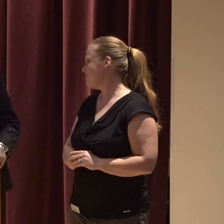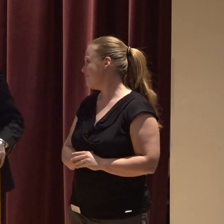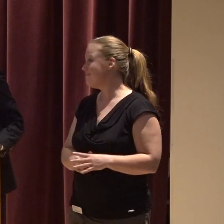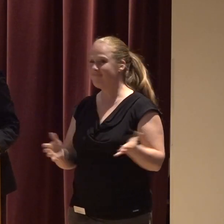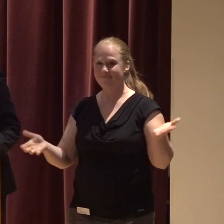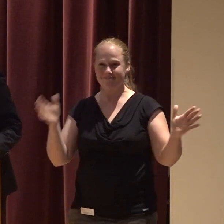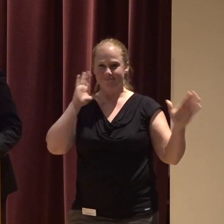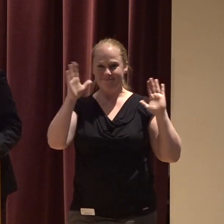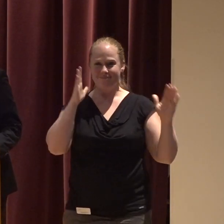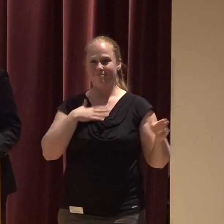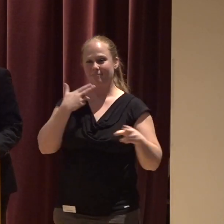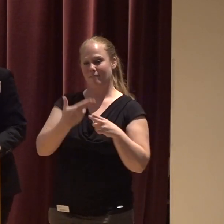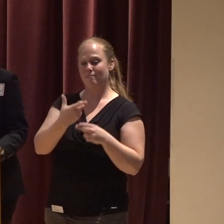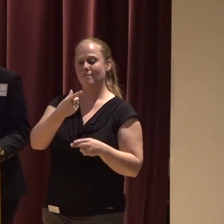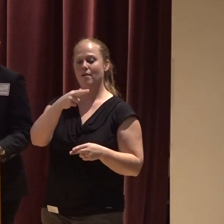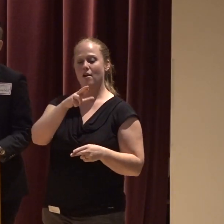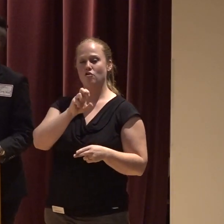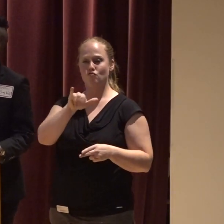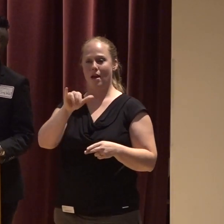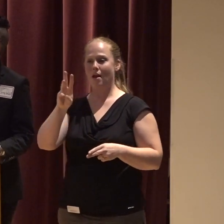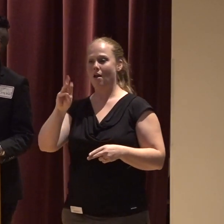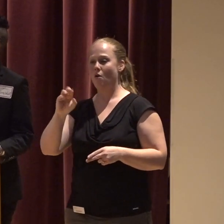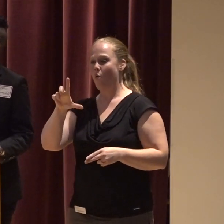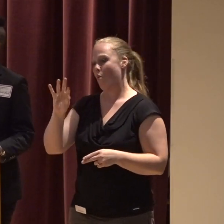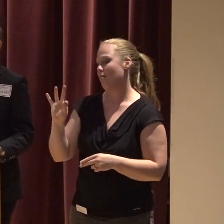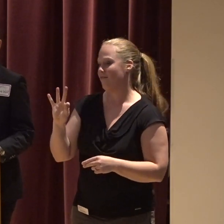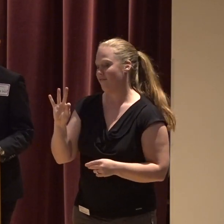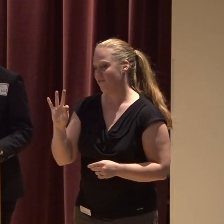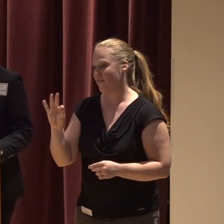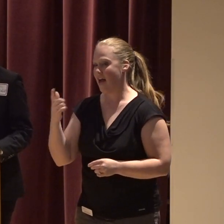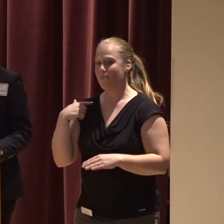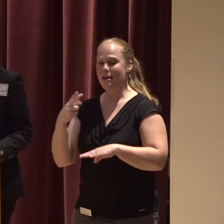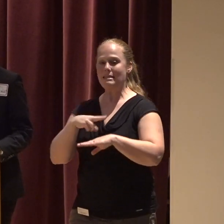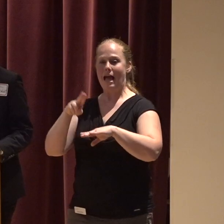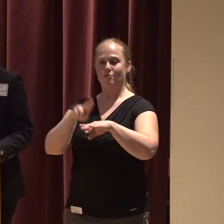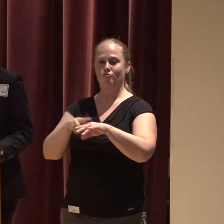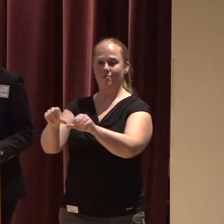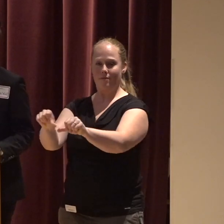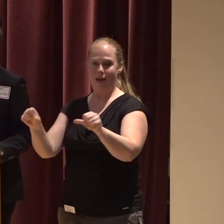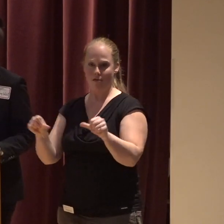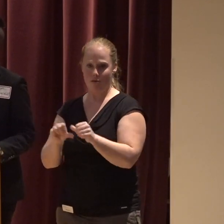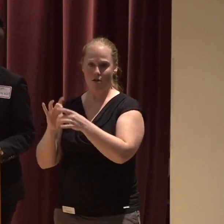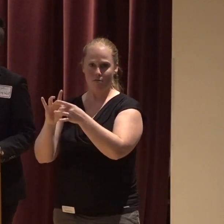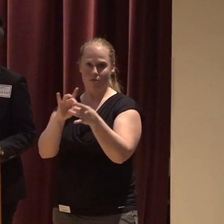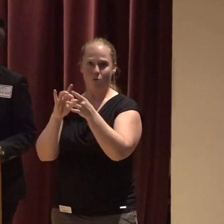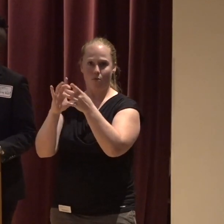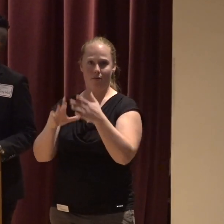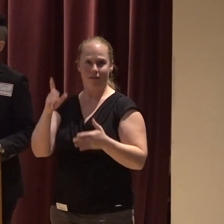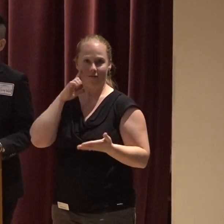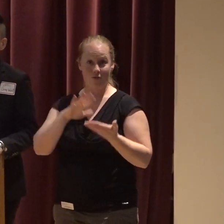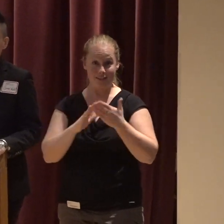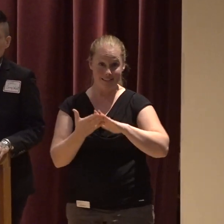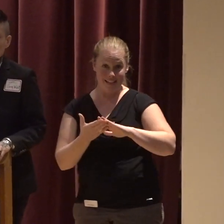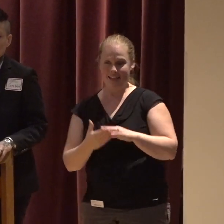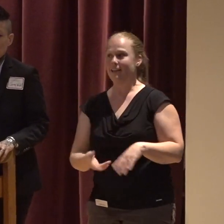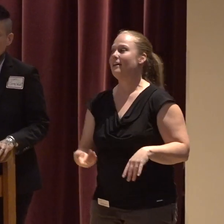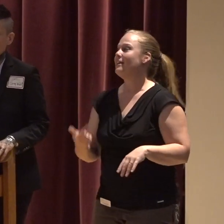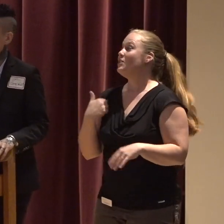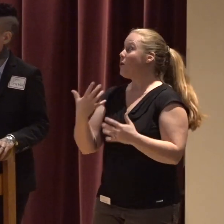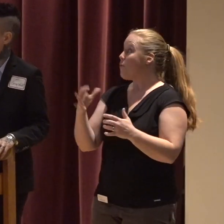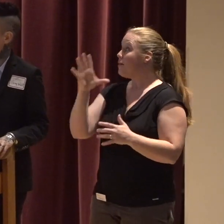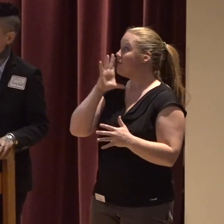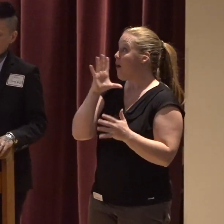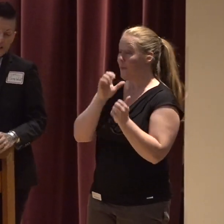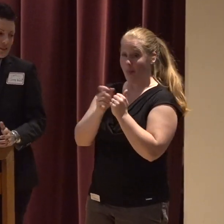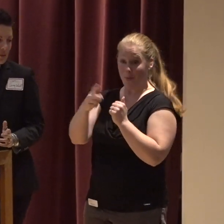Hi everybody, my name is Grey Wolf I'm the Natural Areas Program Coordinator for the city And what I'm going to talk to you about